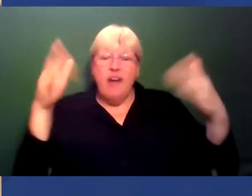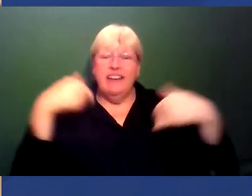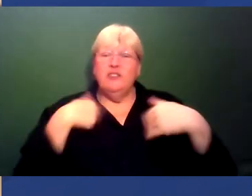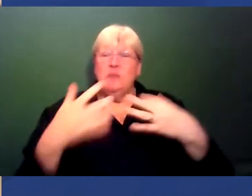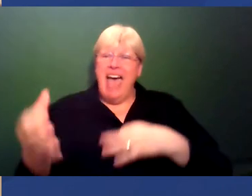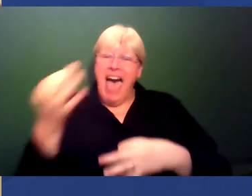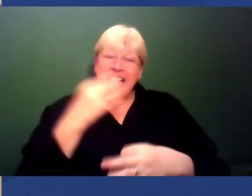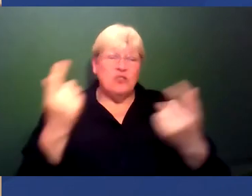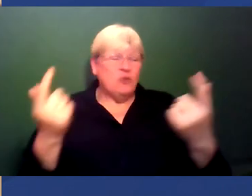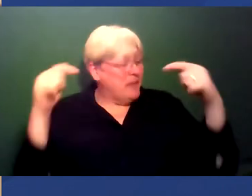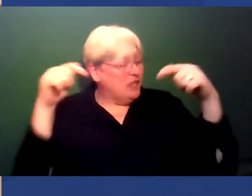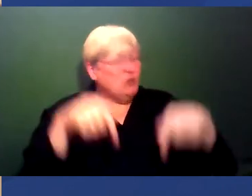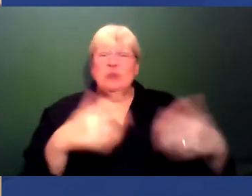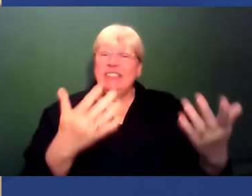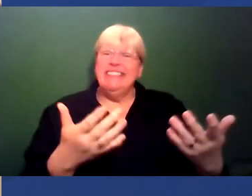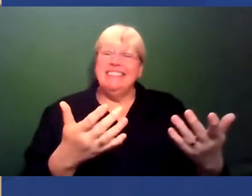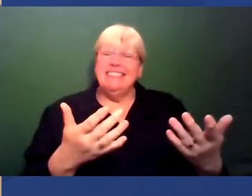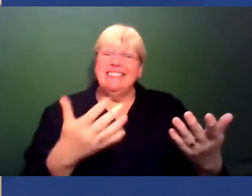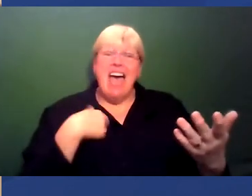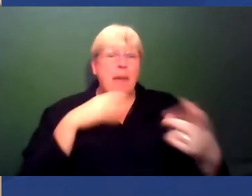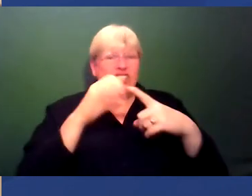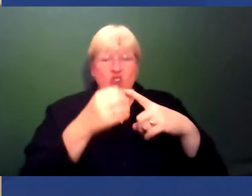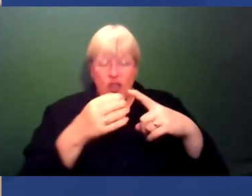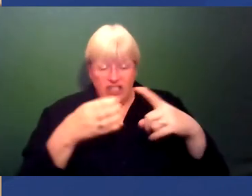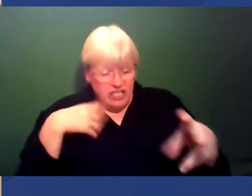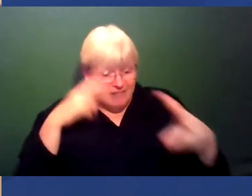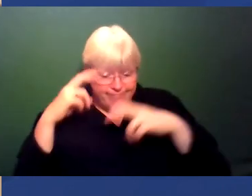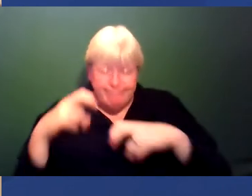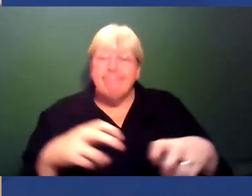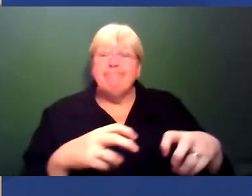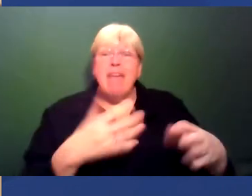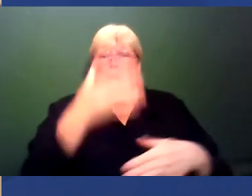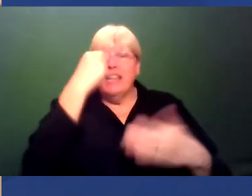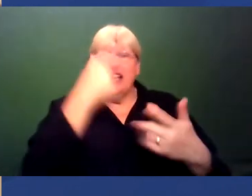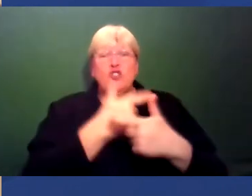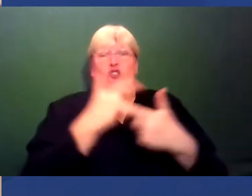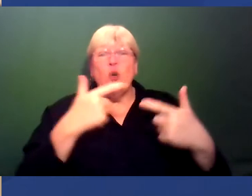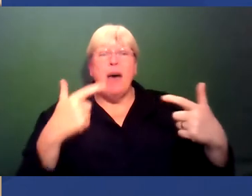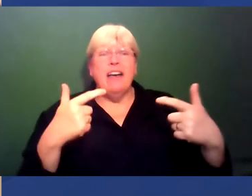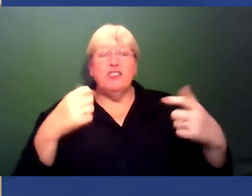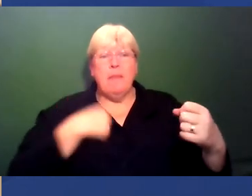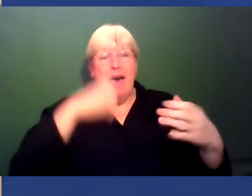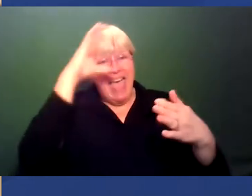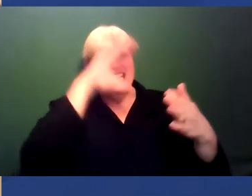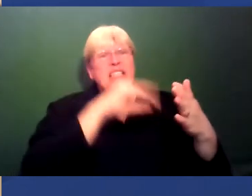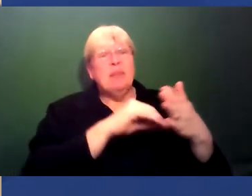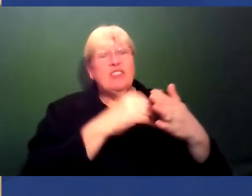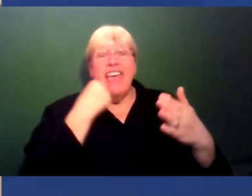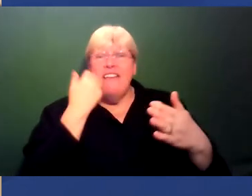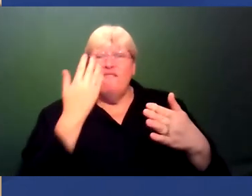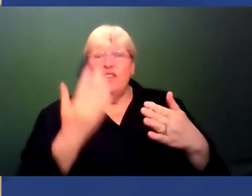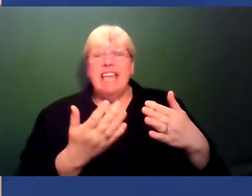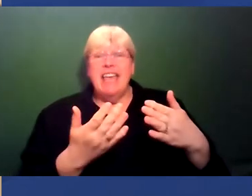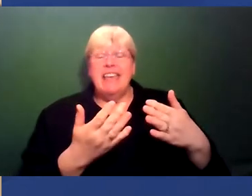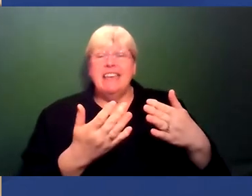do these sorts of things like I say I'm a geologist and I am learning a huge amount by my experiences day on day after day